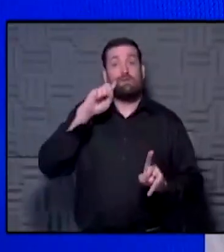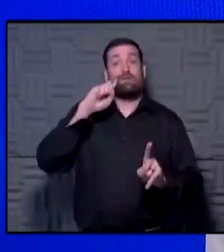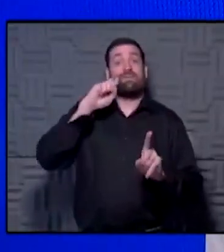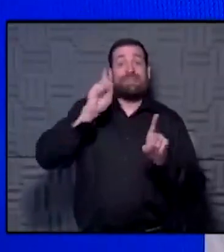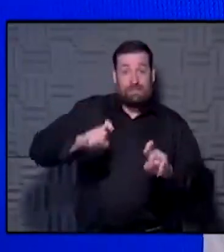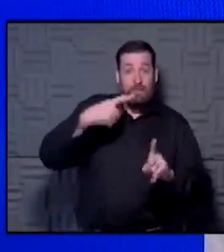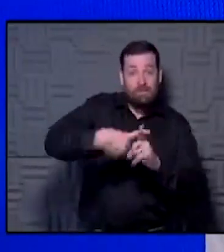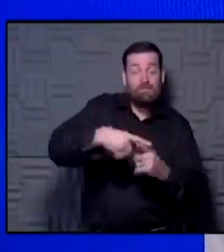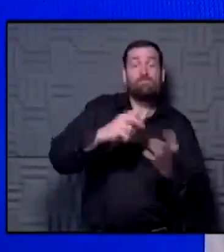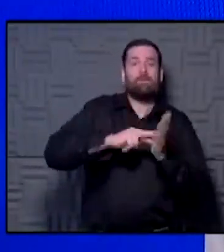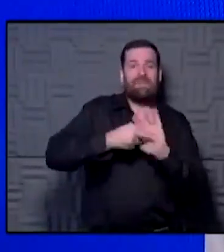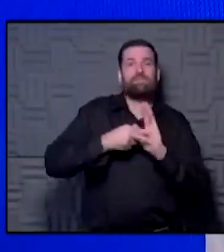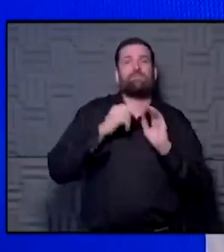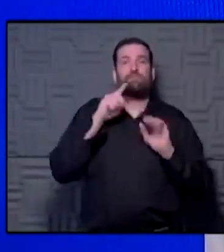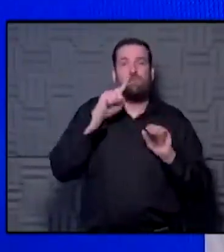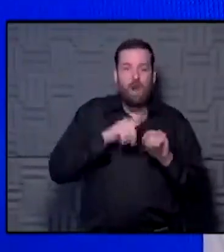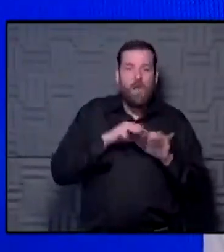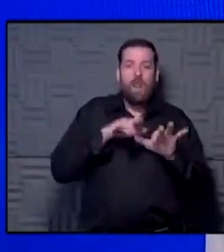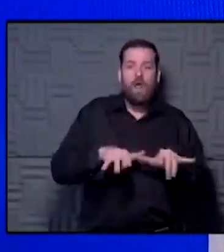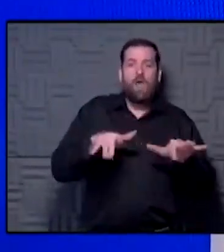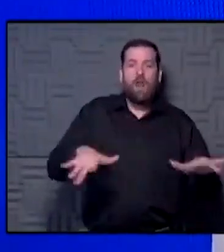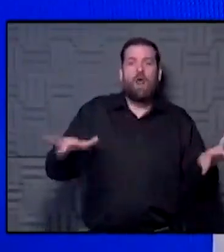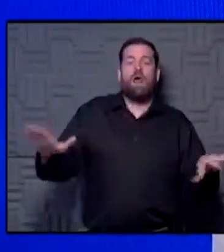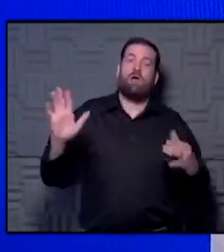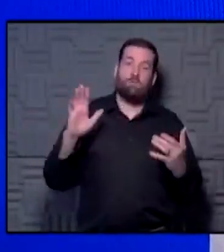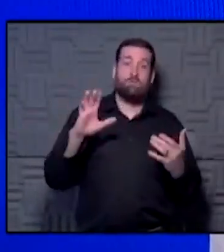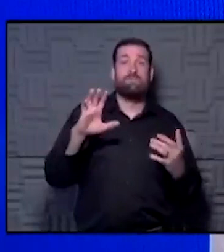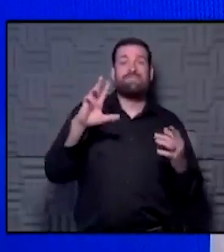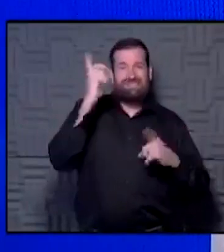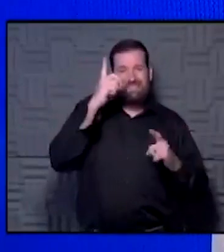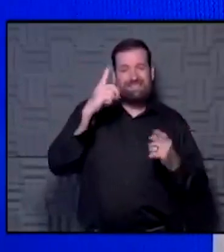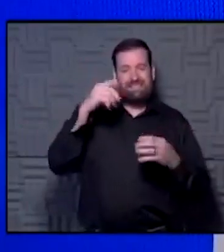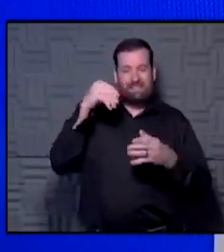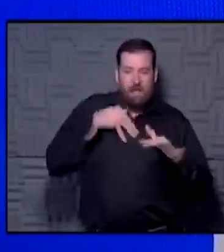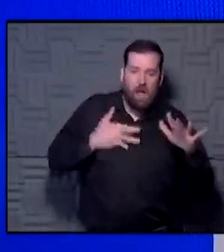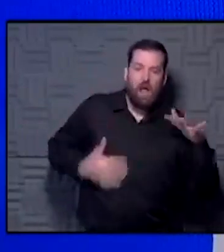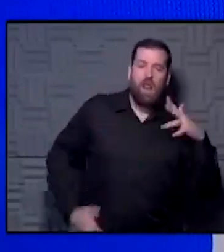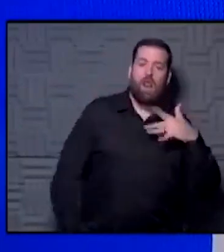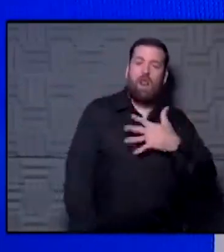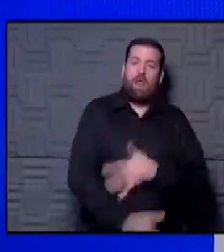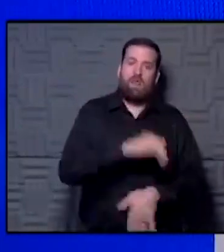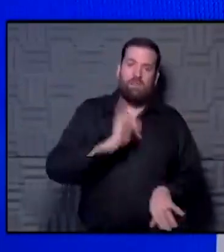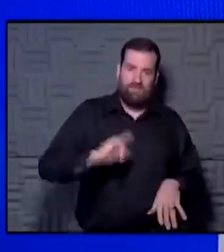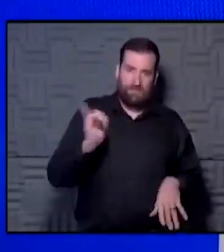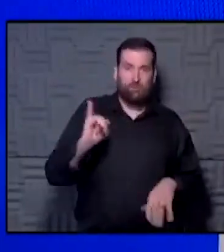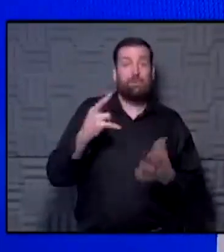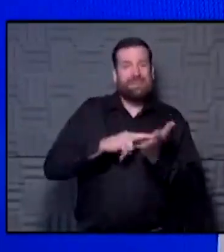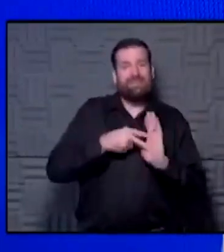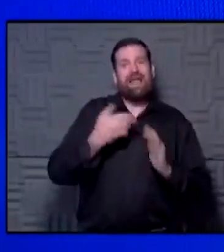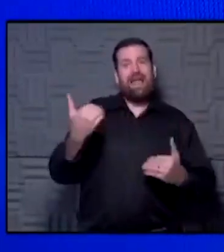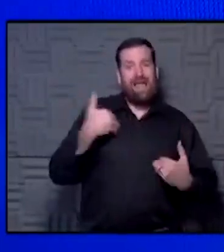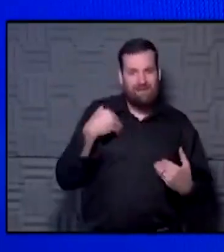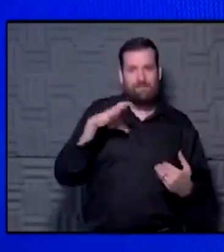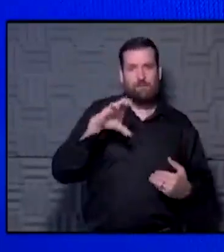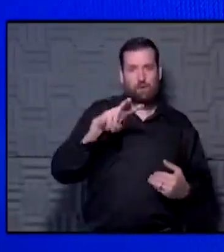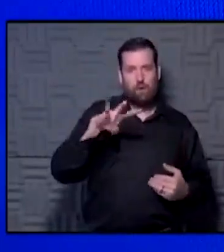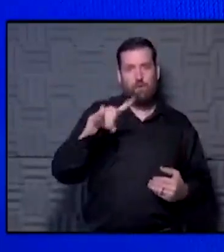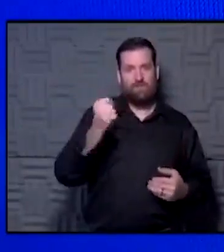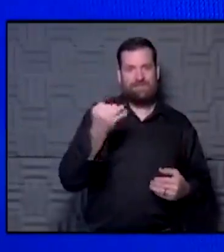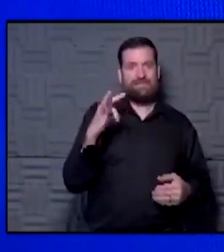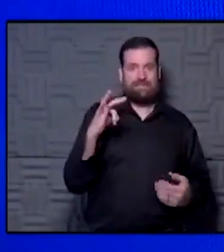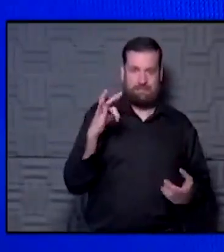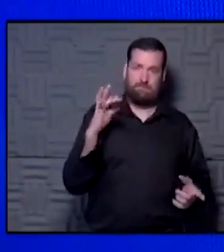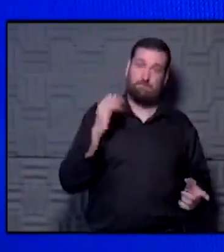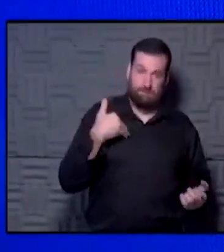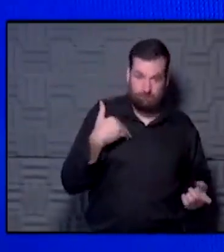you are shedding the virus, the virus has invaded your body, and by definition, at that point, you have COVID-19. I think that's how we should look at it.